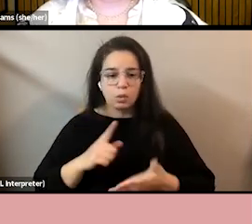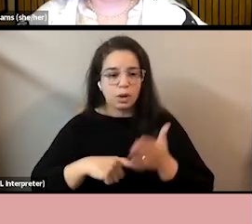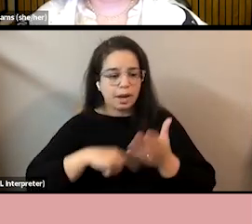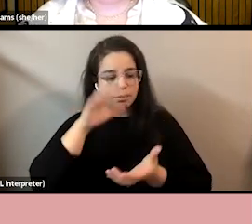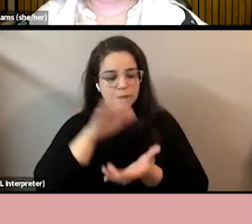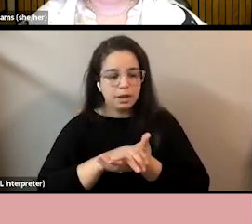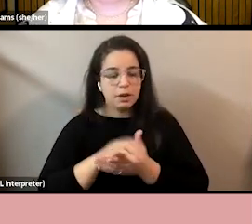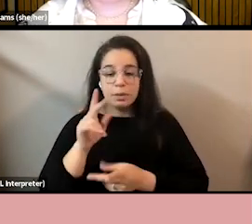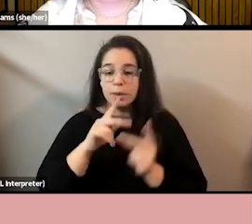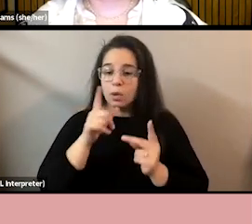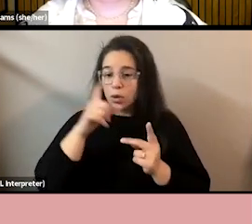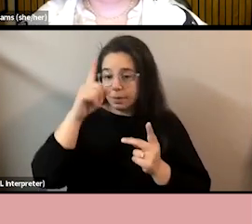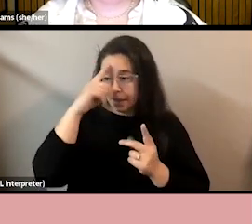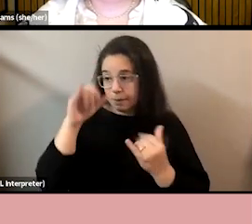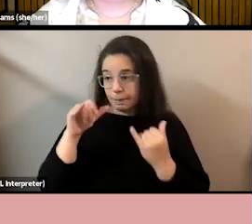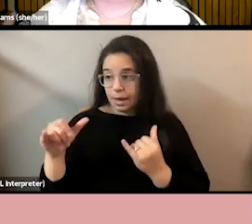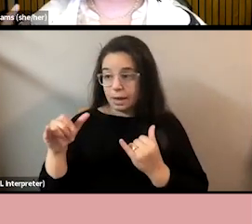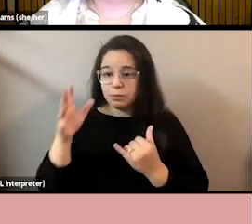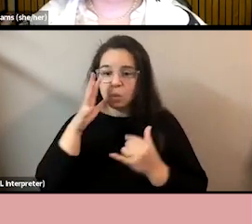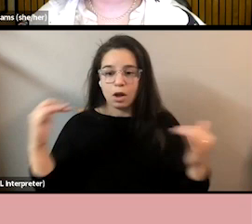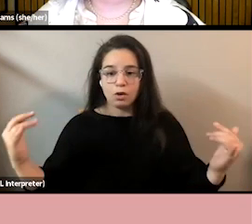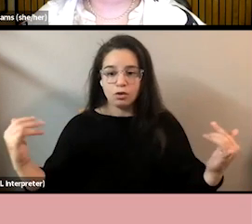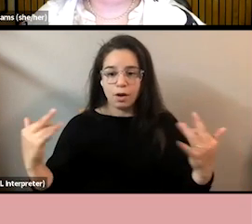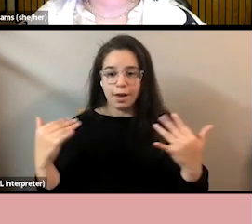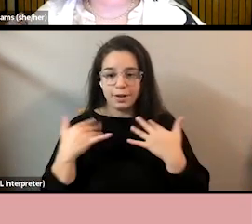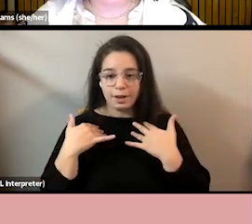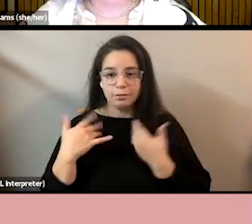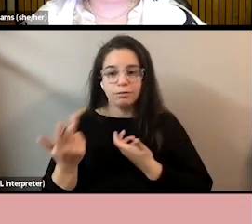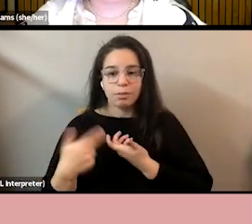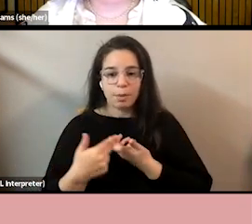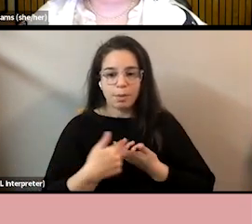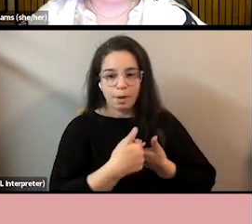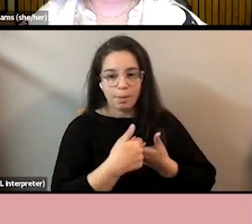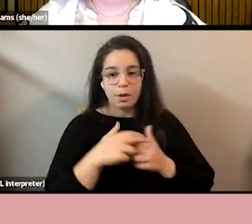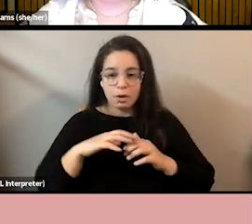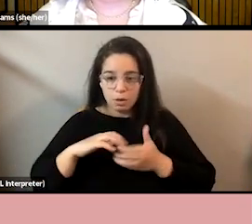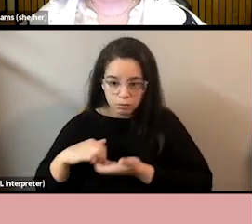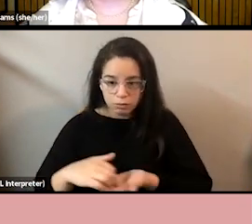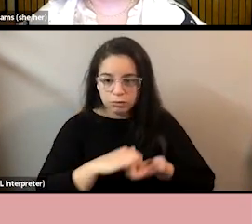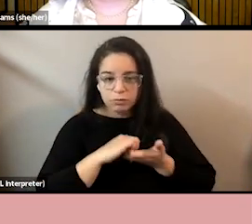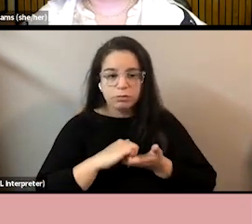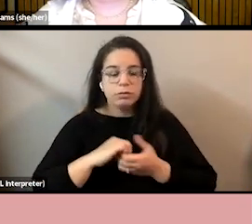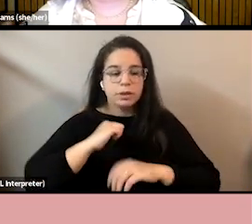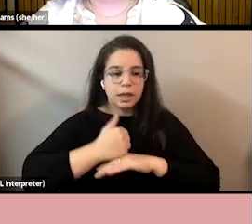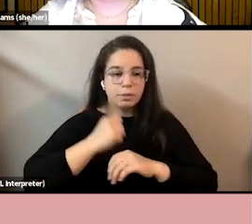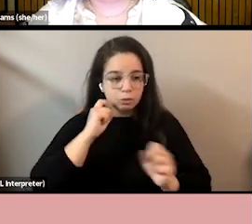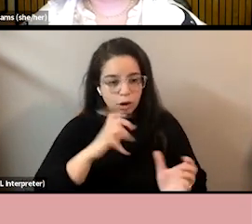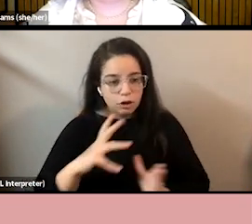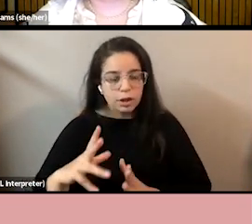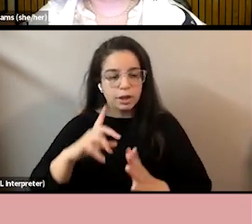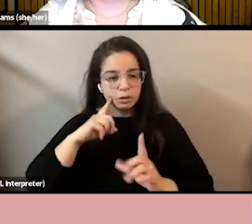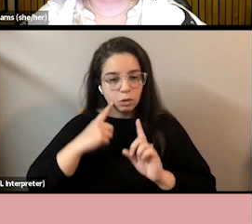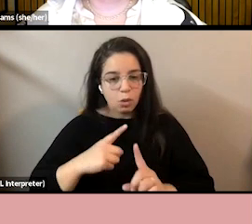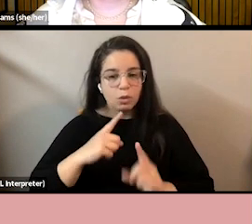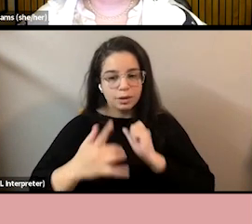people who are like-minded find their way to you, they're drawn to you. And together, you can work on strategies and tactics to make real